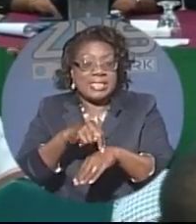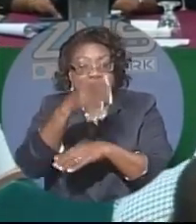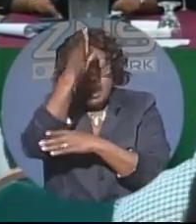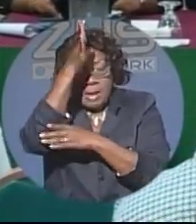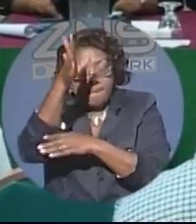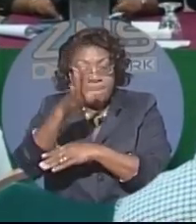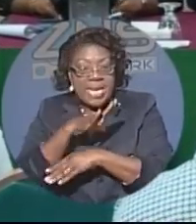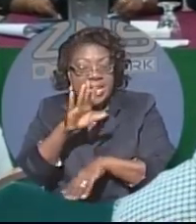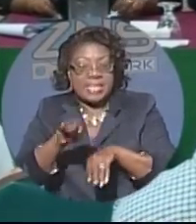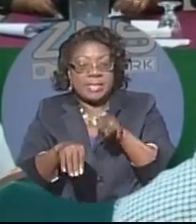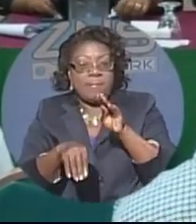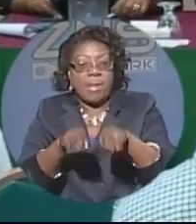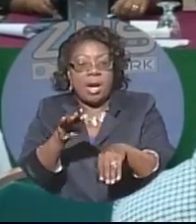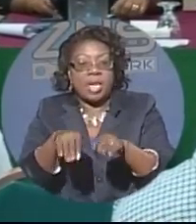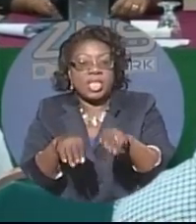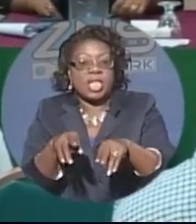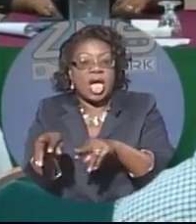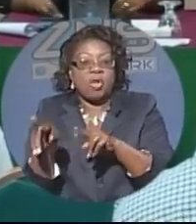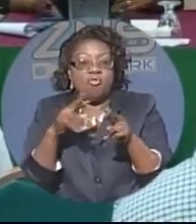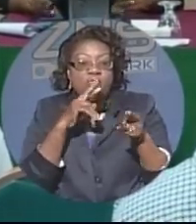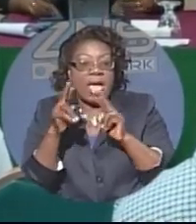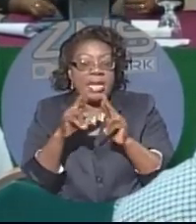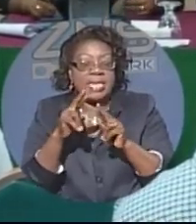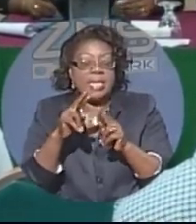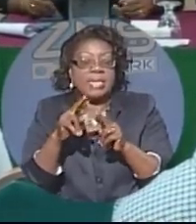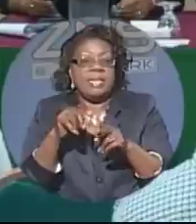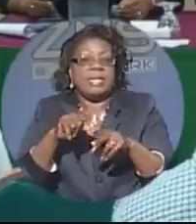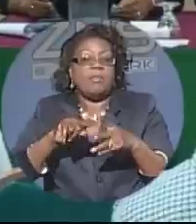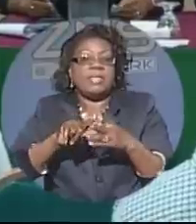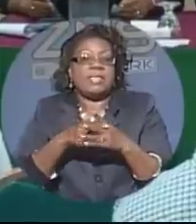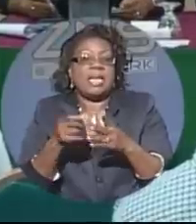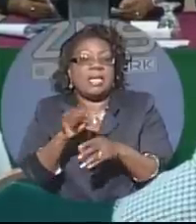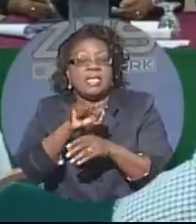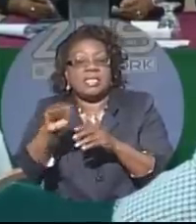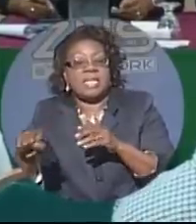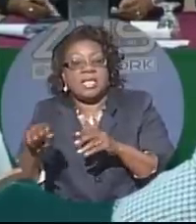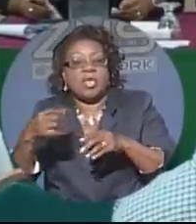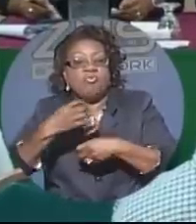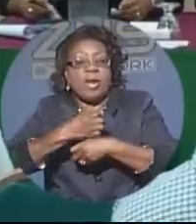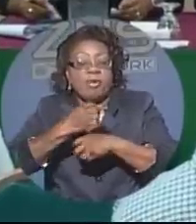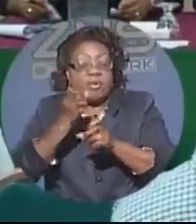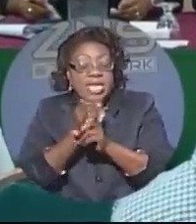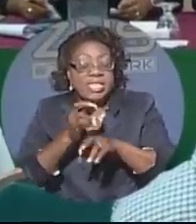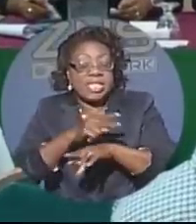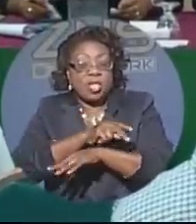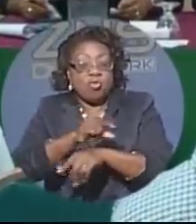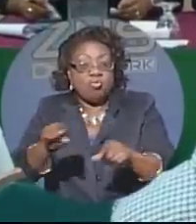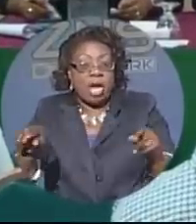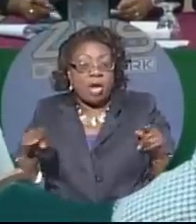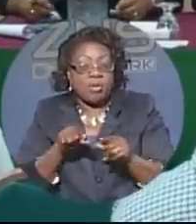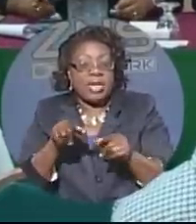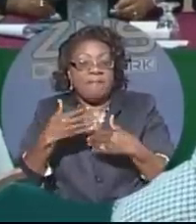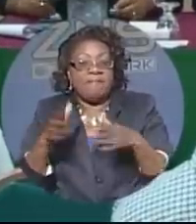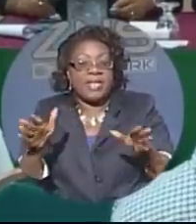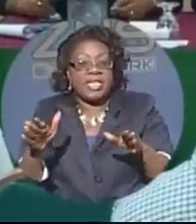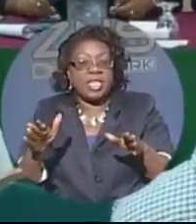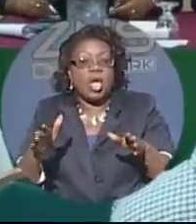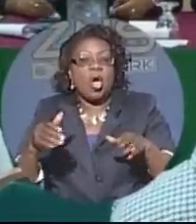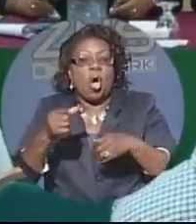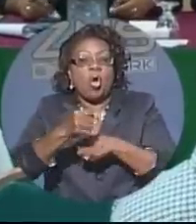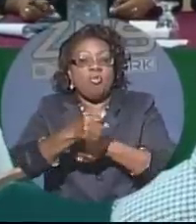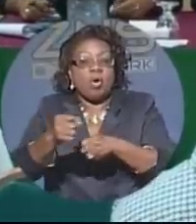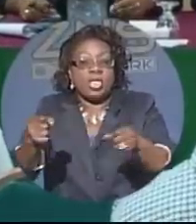start at the Southern Recreational Grounds and end at Rawson Square Bay Street. They are expecting thousands of men from all sectors, including social,